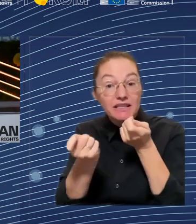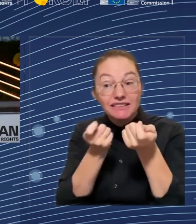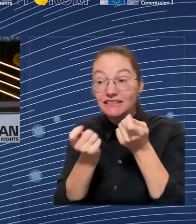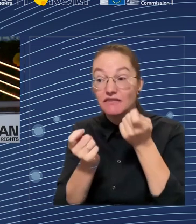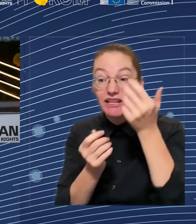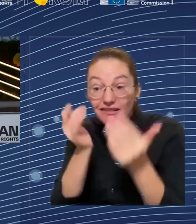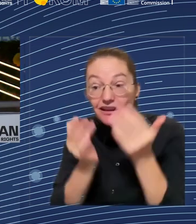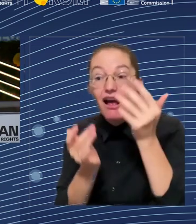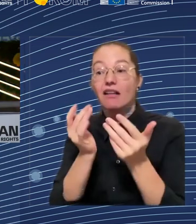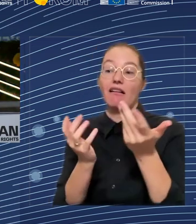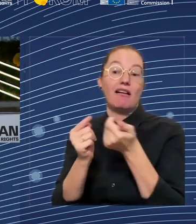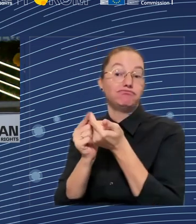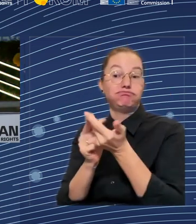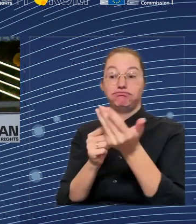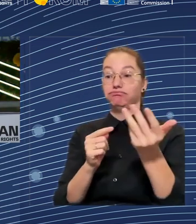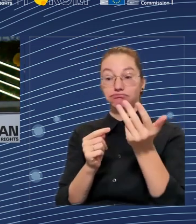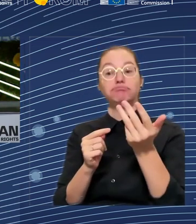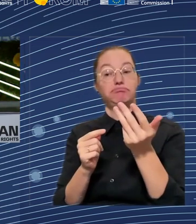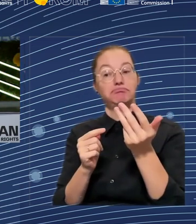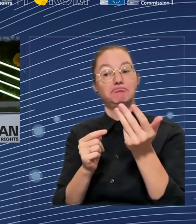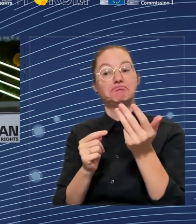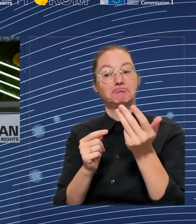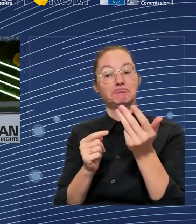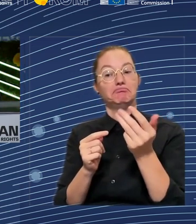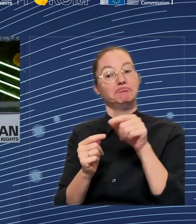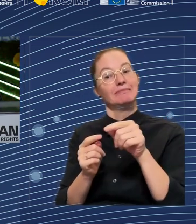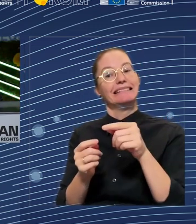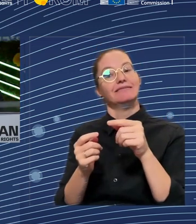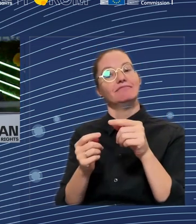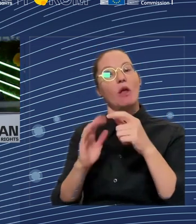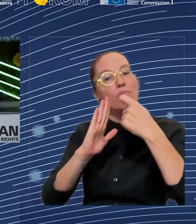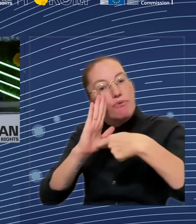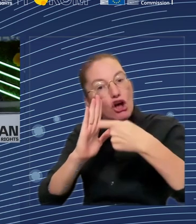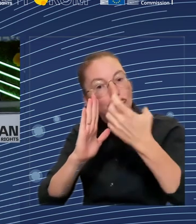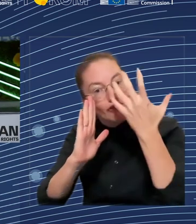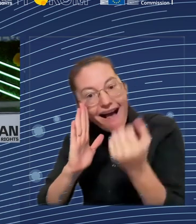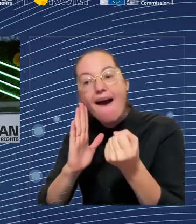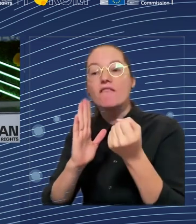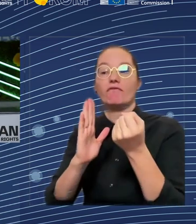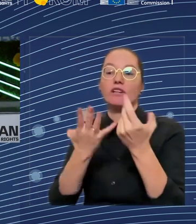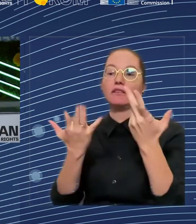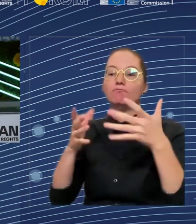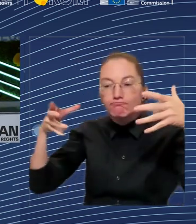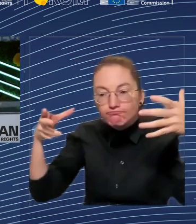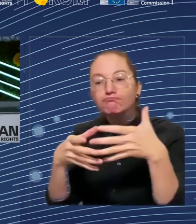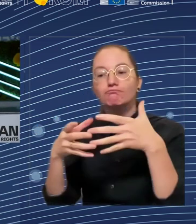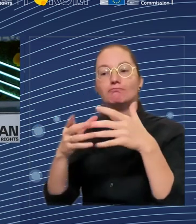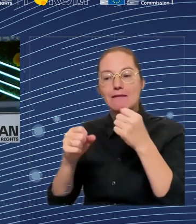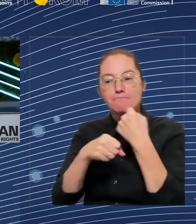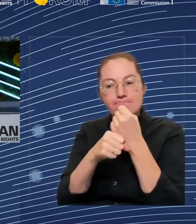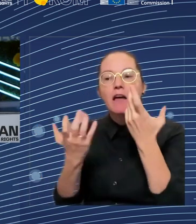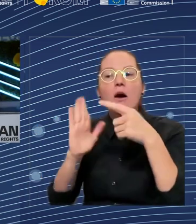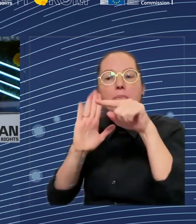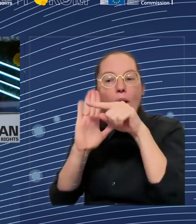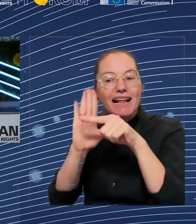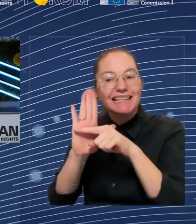we have shown with some modeling that if you improve the skills matching by one percentage point at the regional level,